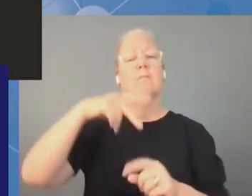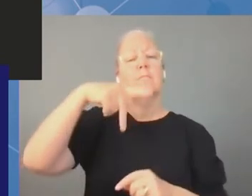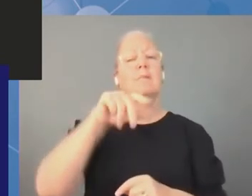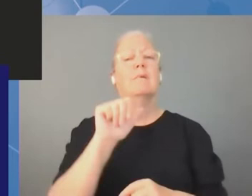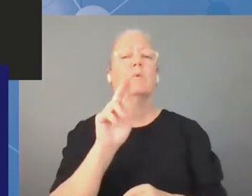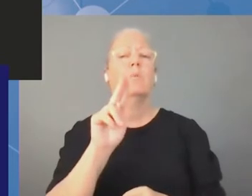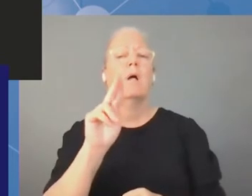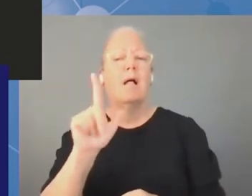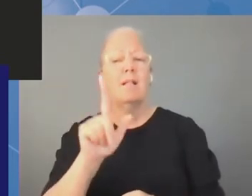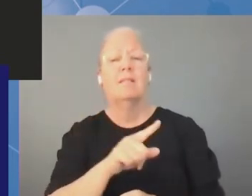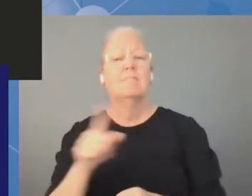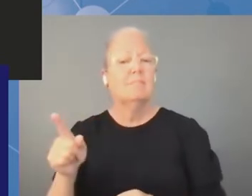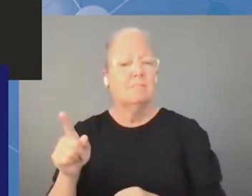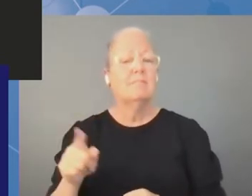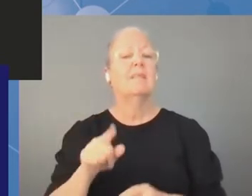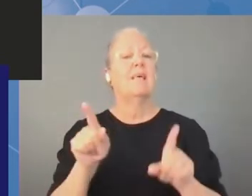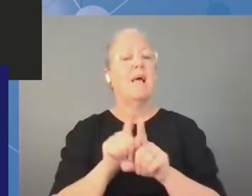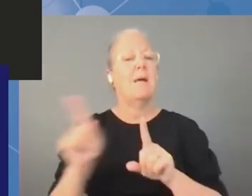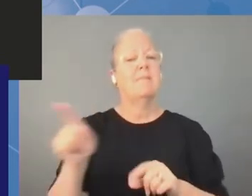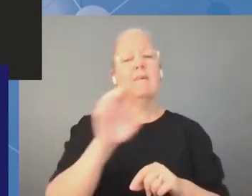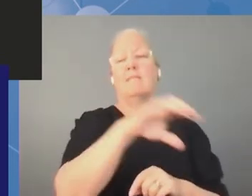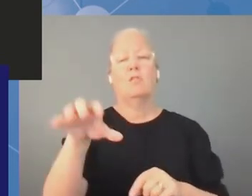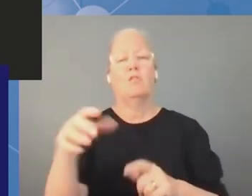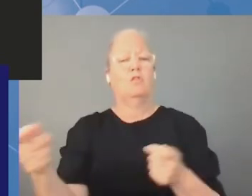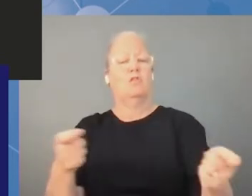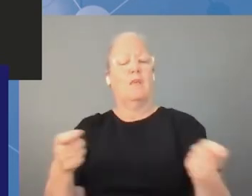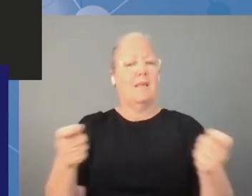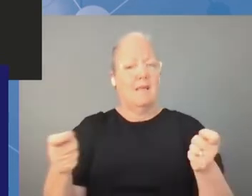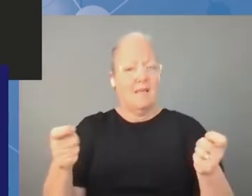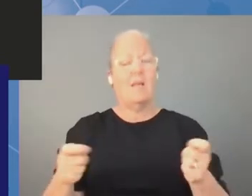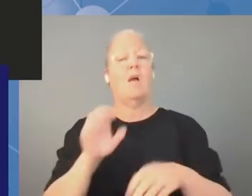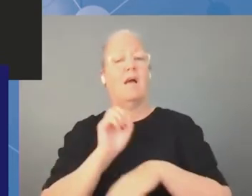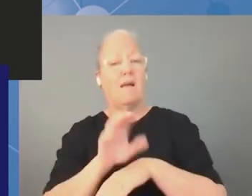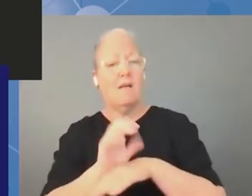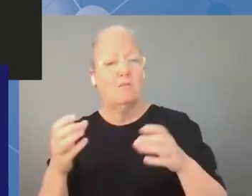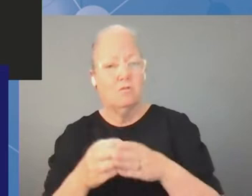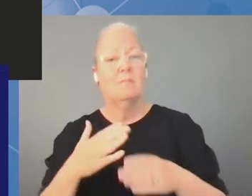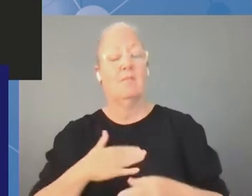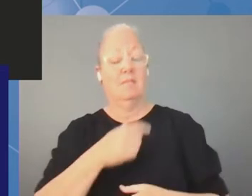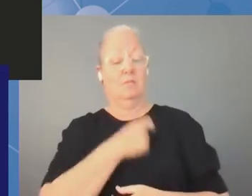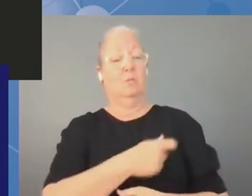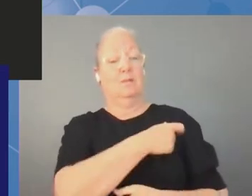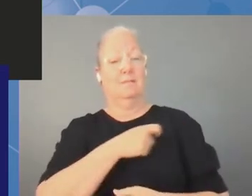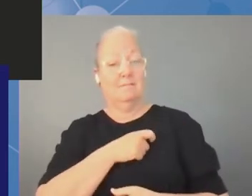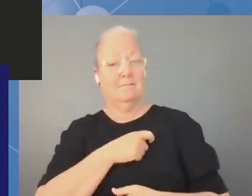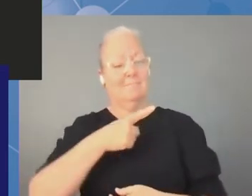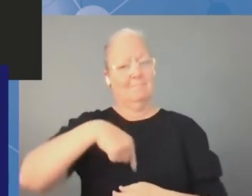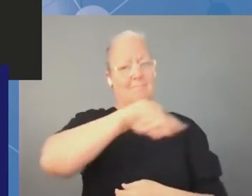thanks very much from our side from the swiss government side and be sure that we will continue